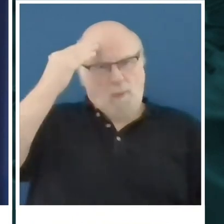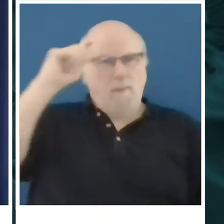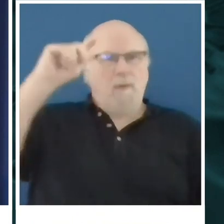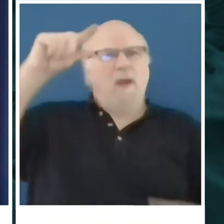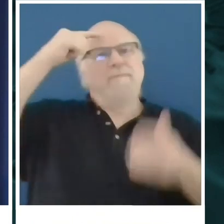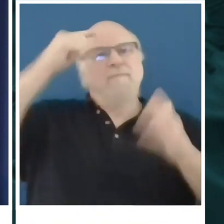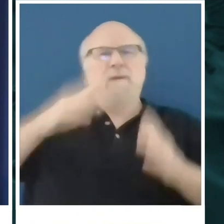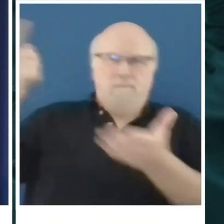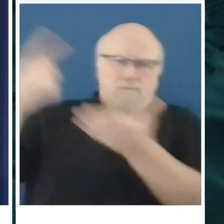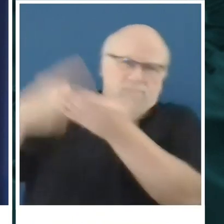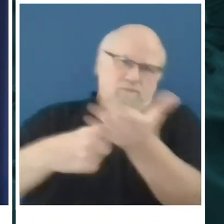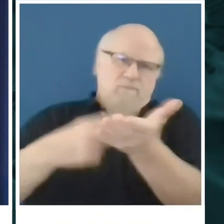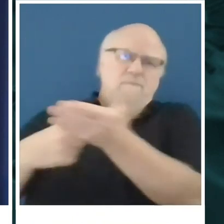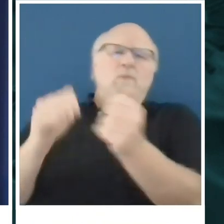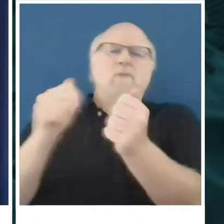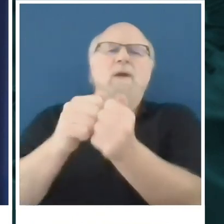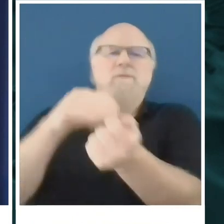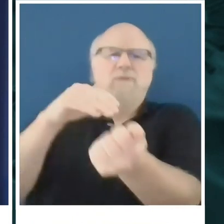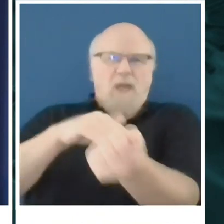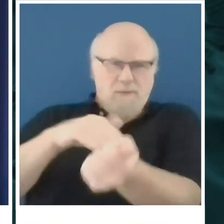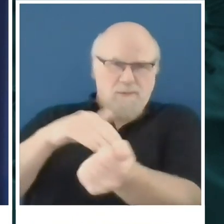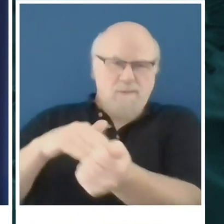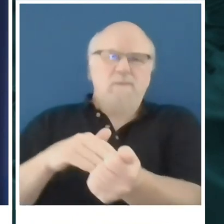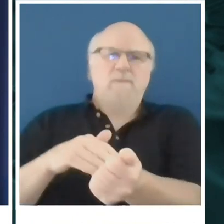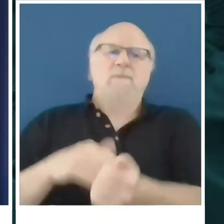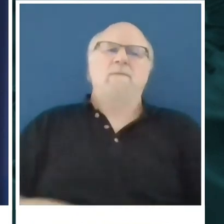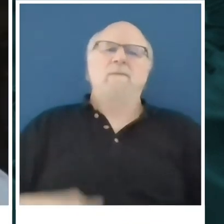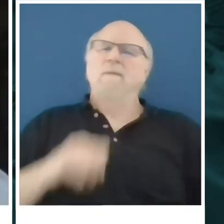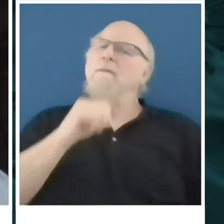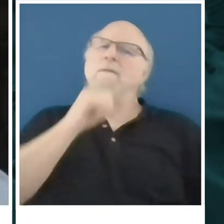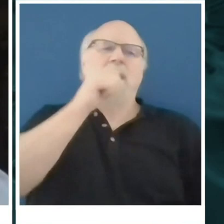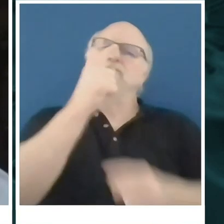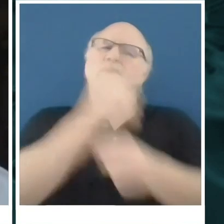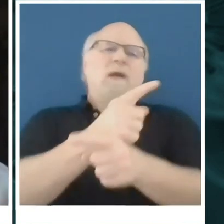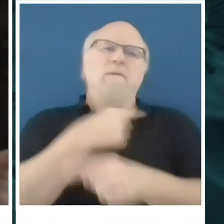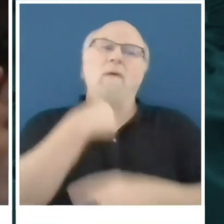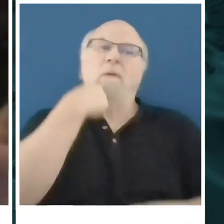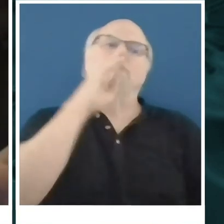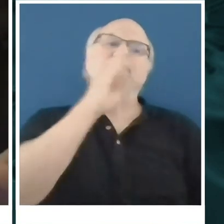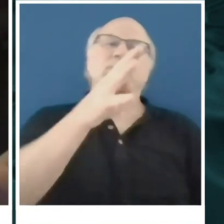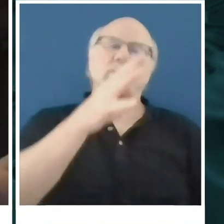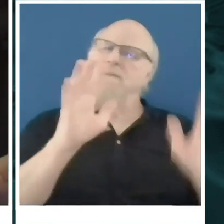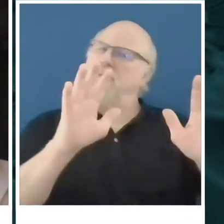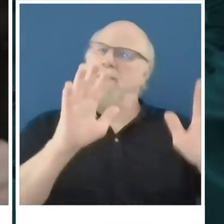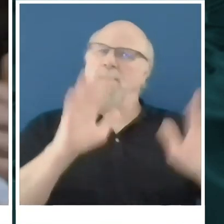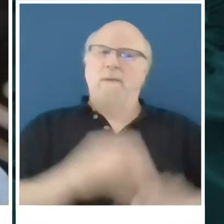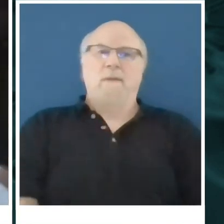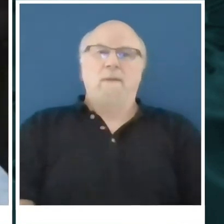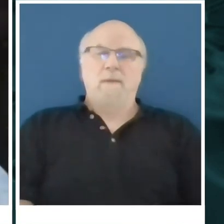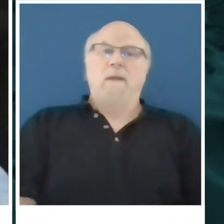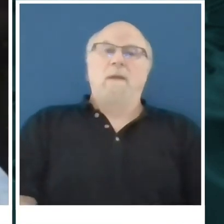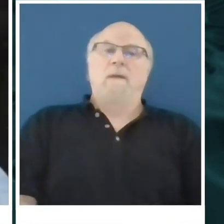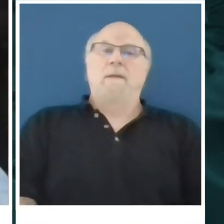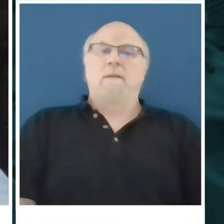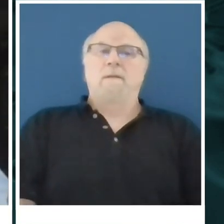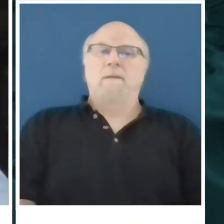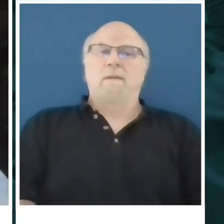him. Vic with WJXT. Good afternoon, everyone. I know that we are, you know, following the numbers